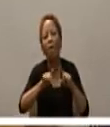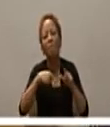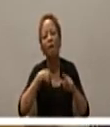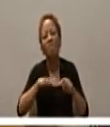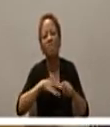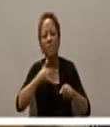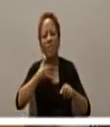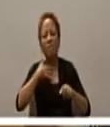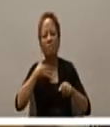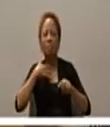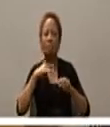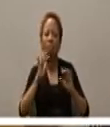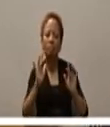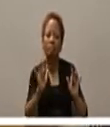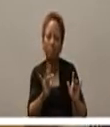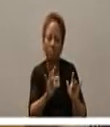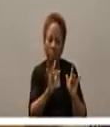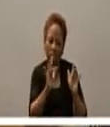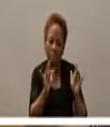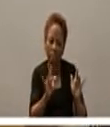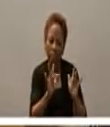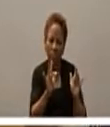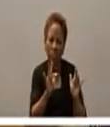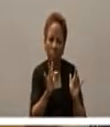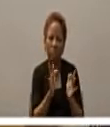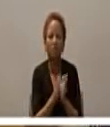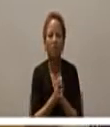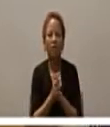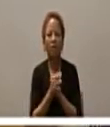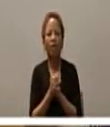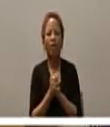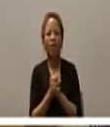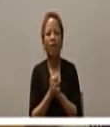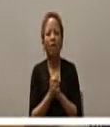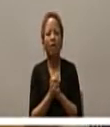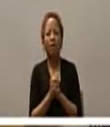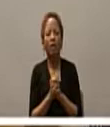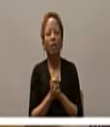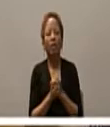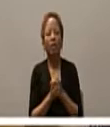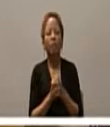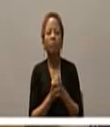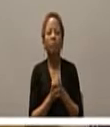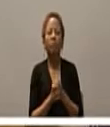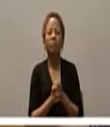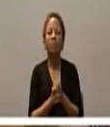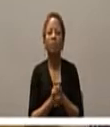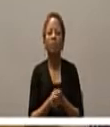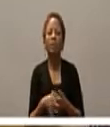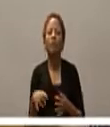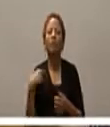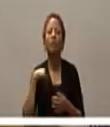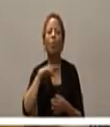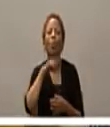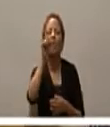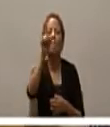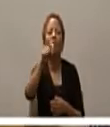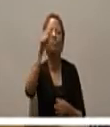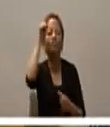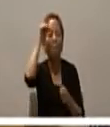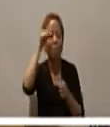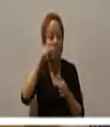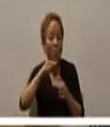and to think about those people who who assist and oftentimes do it without without any fanfare